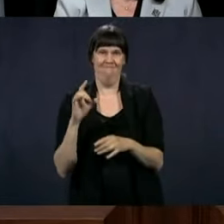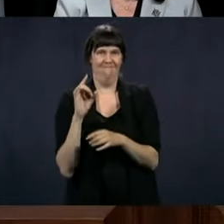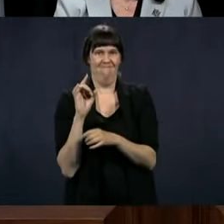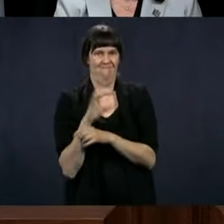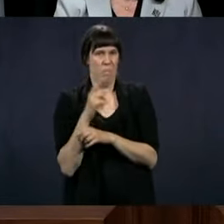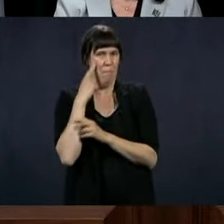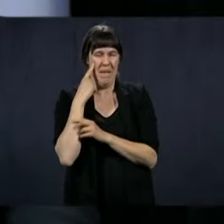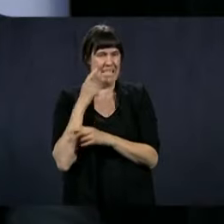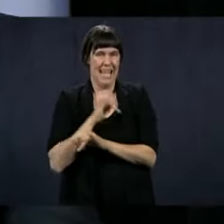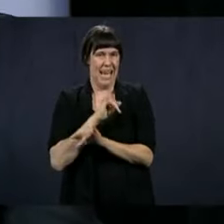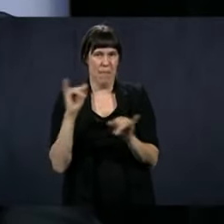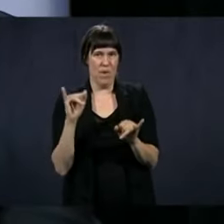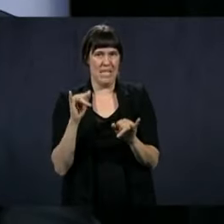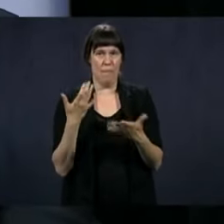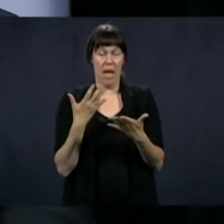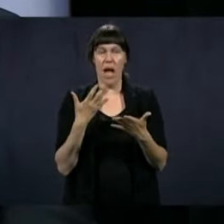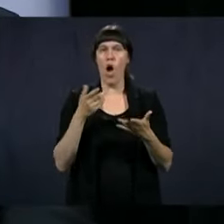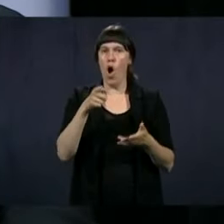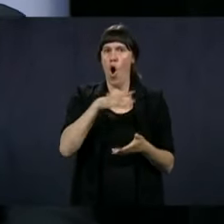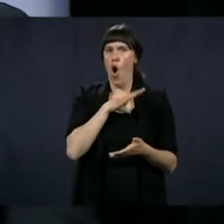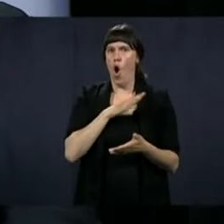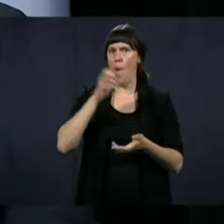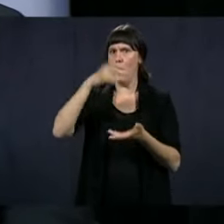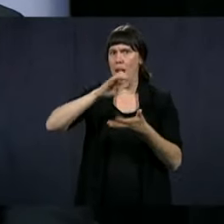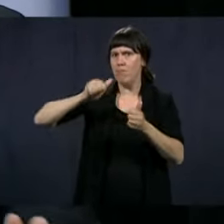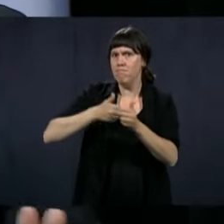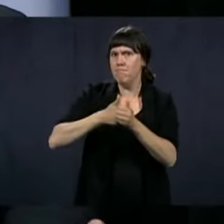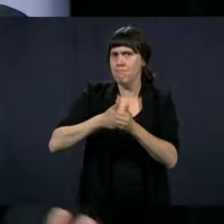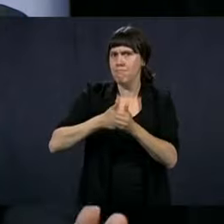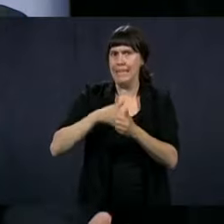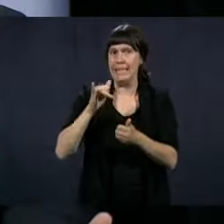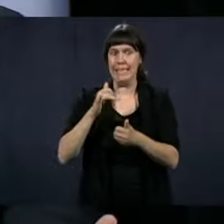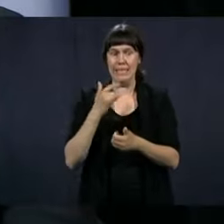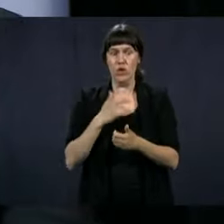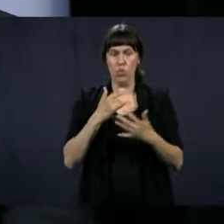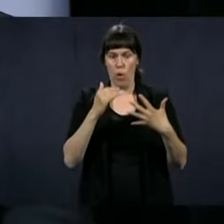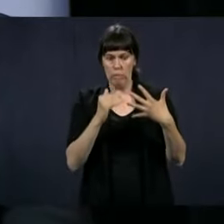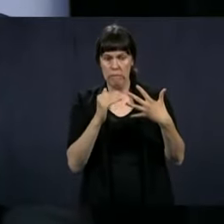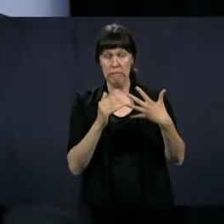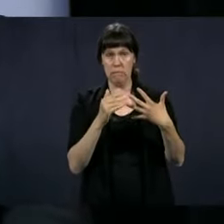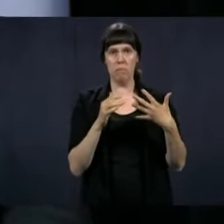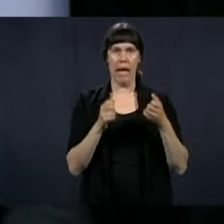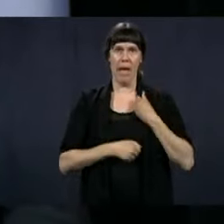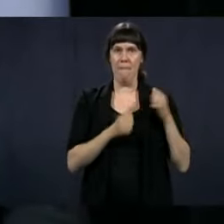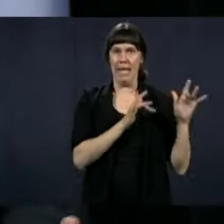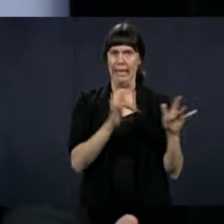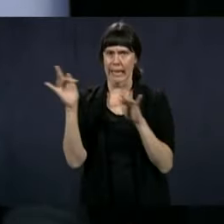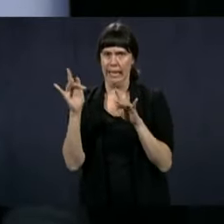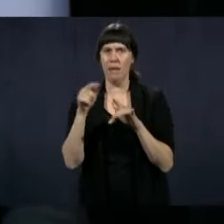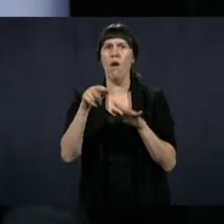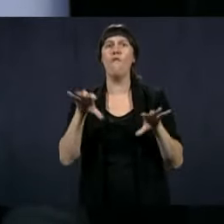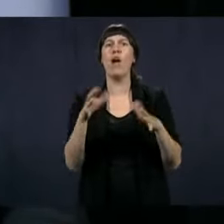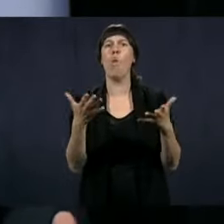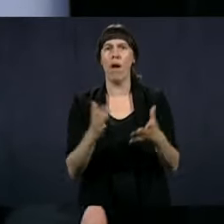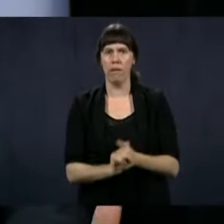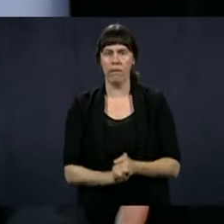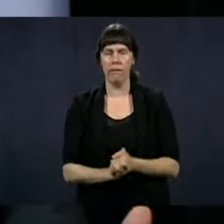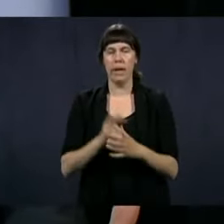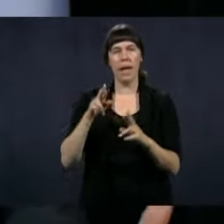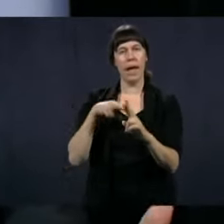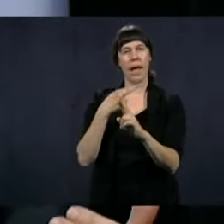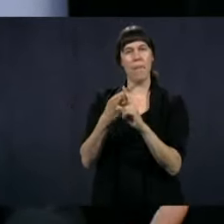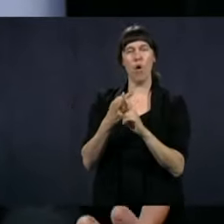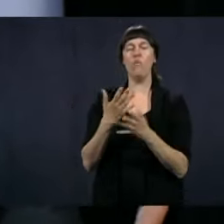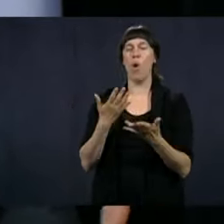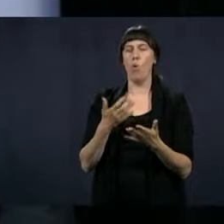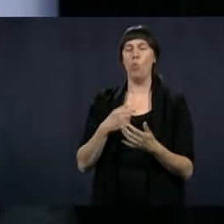is Plan B if the Army should leave in mid-June? Well, first, what I've understood is that they could, they might